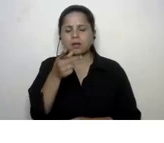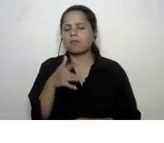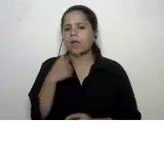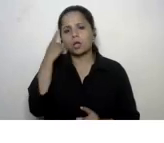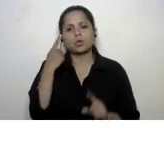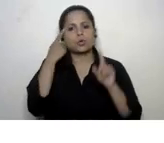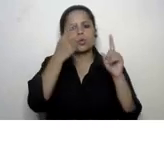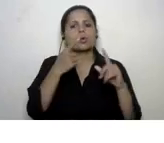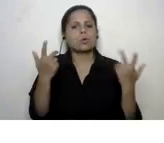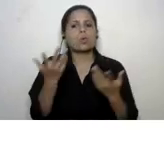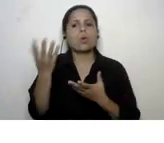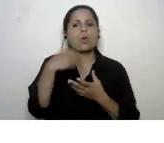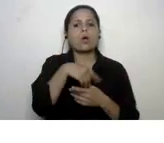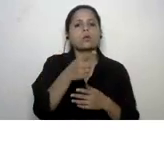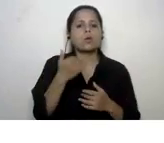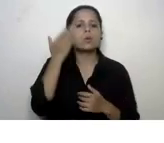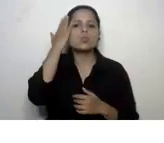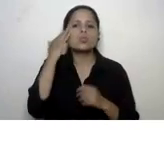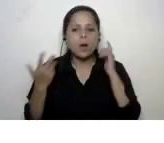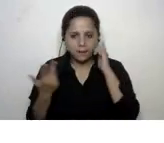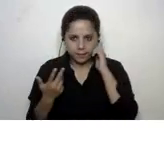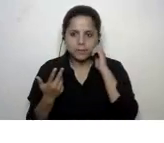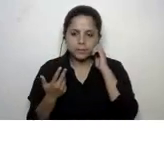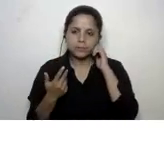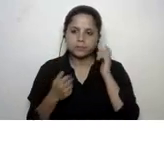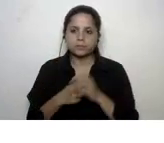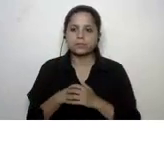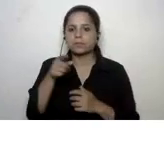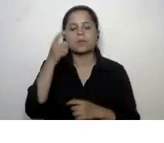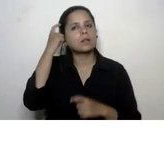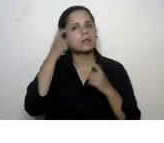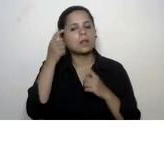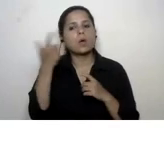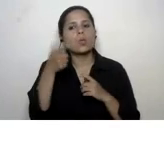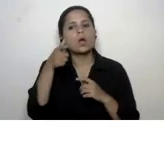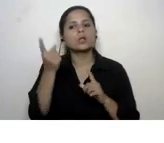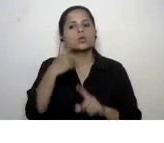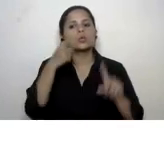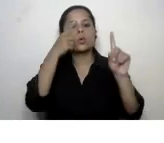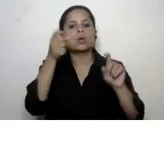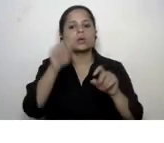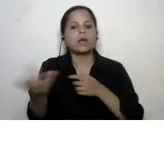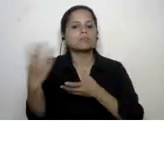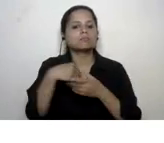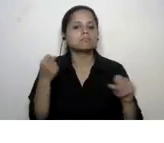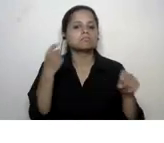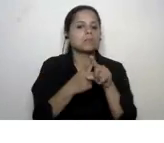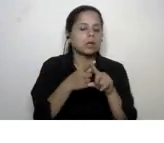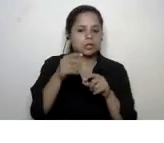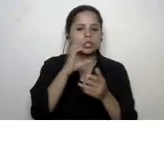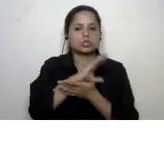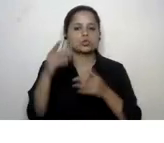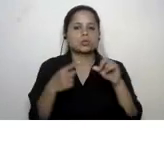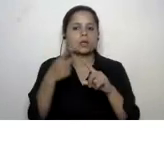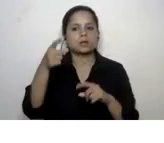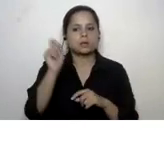could we introduce here and why so just think about which goal you could introduce and in the chat box